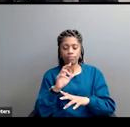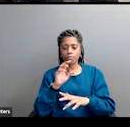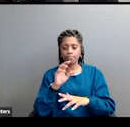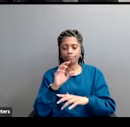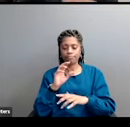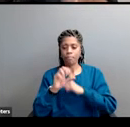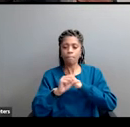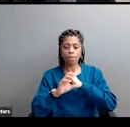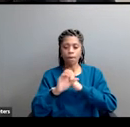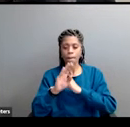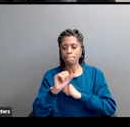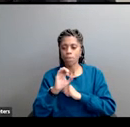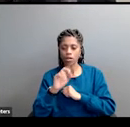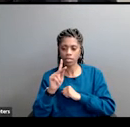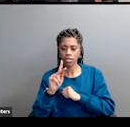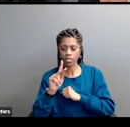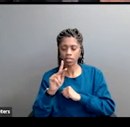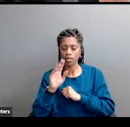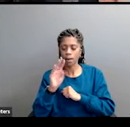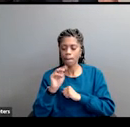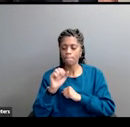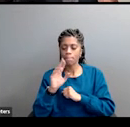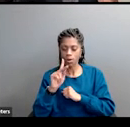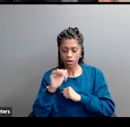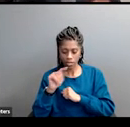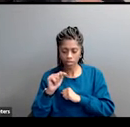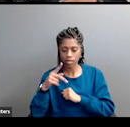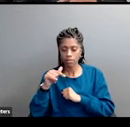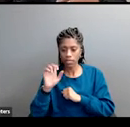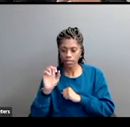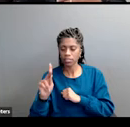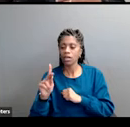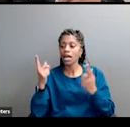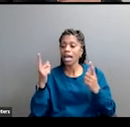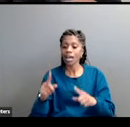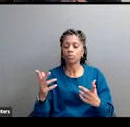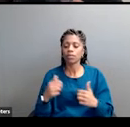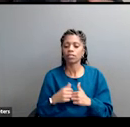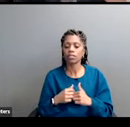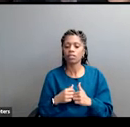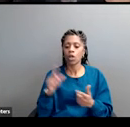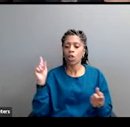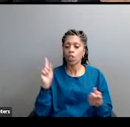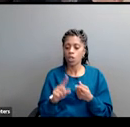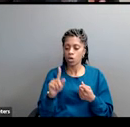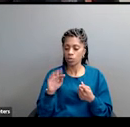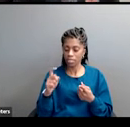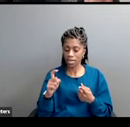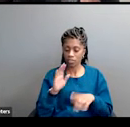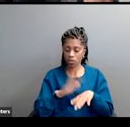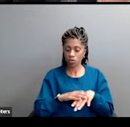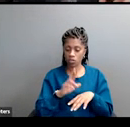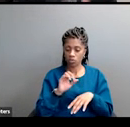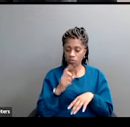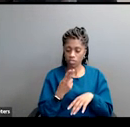be the low tax is on the rich no programs of upward mobility